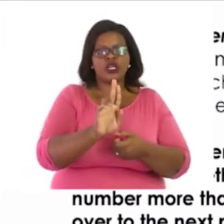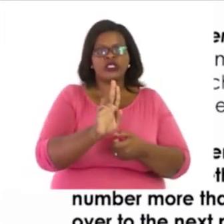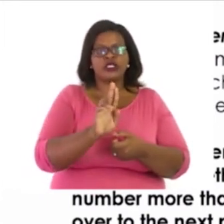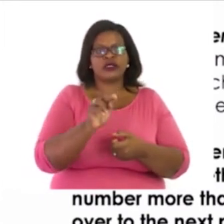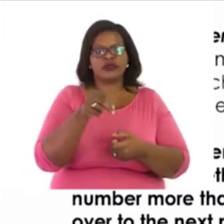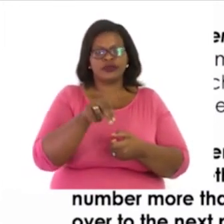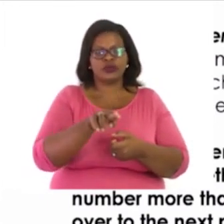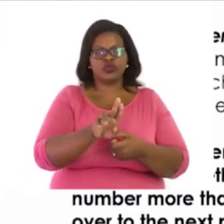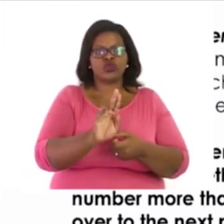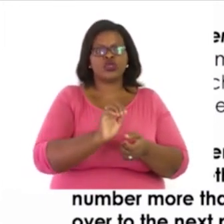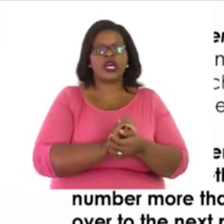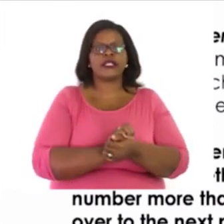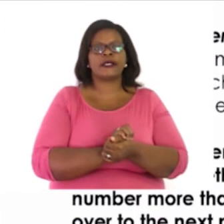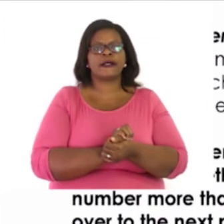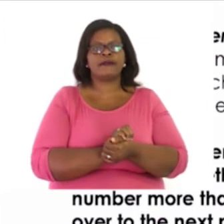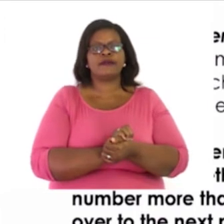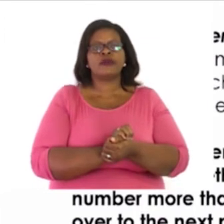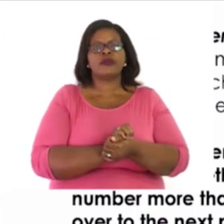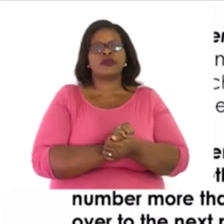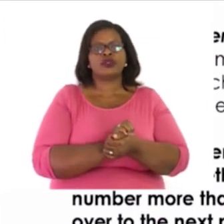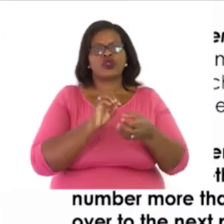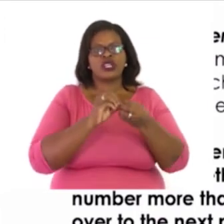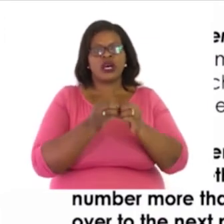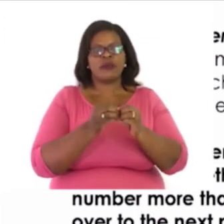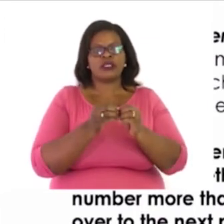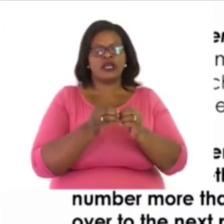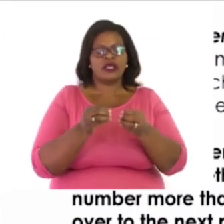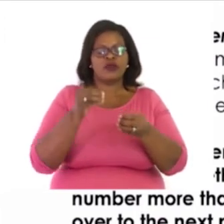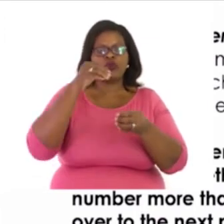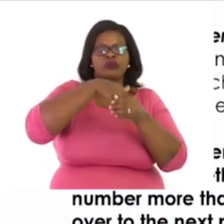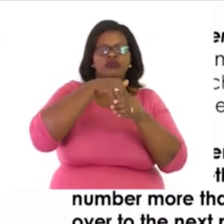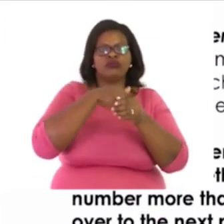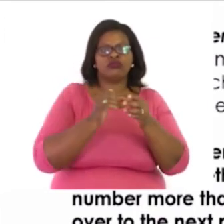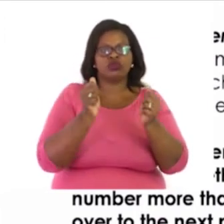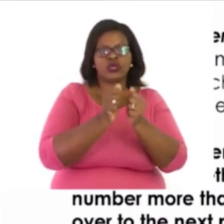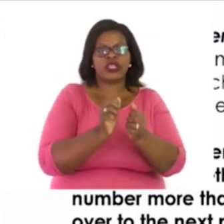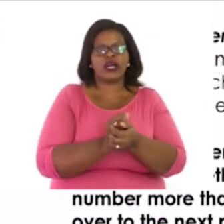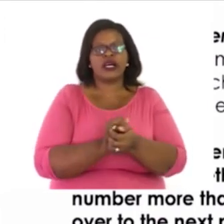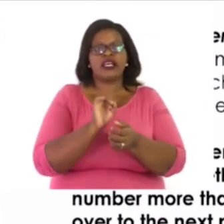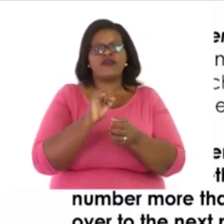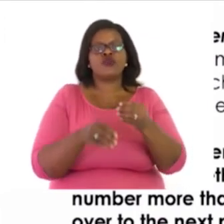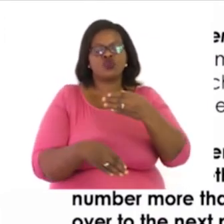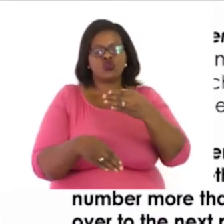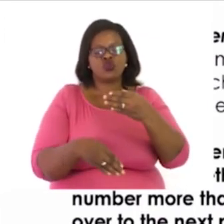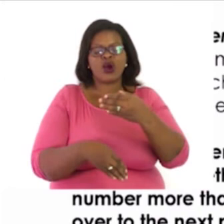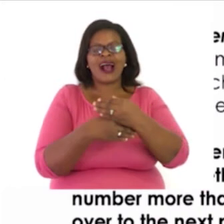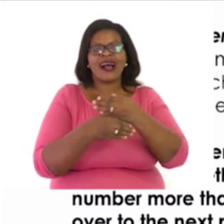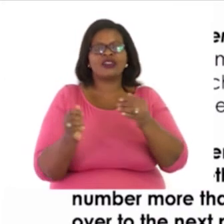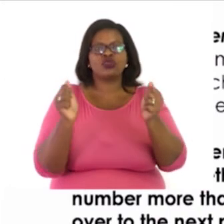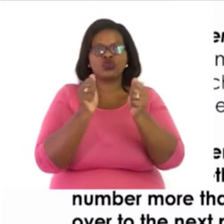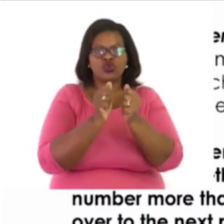down our numbers neatly underneath each other. If the numbers are added together in a specific